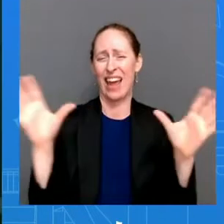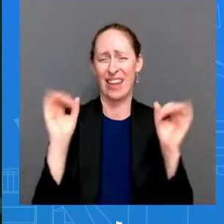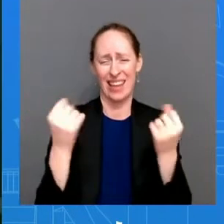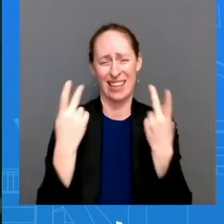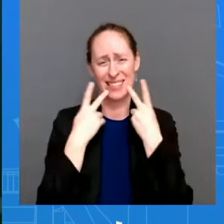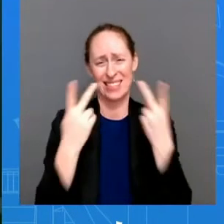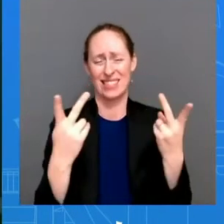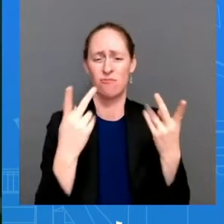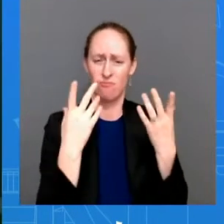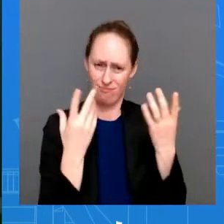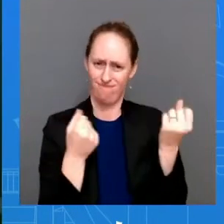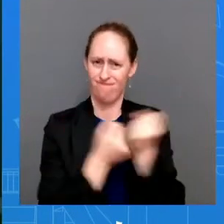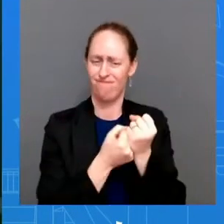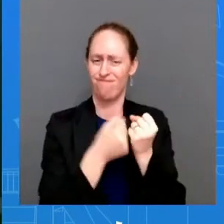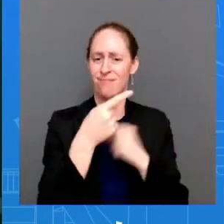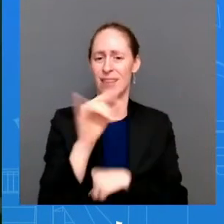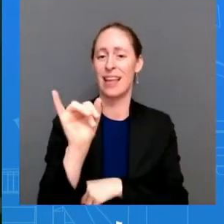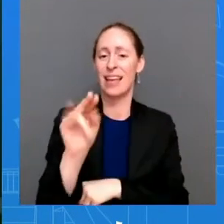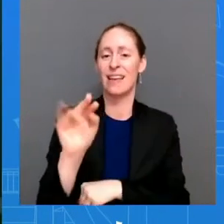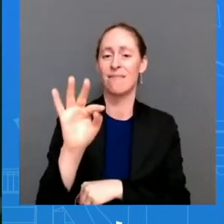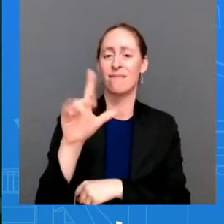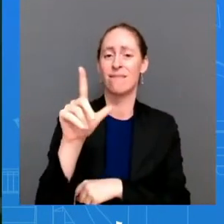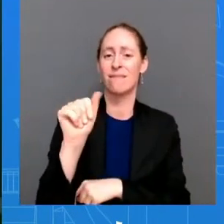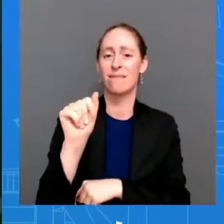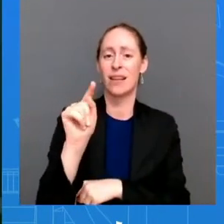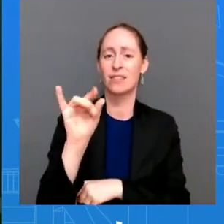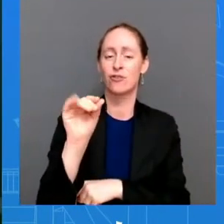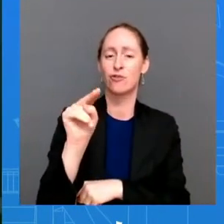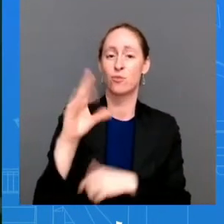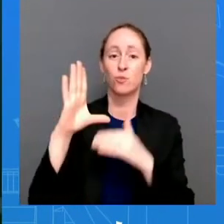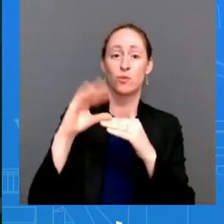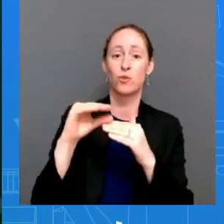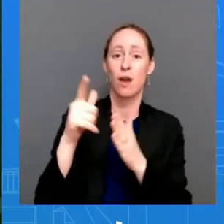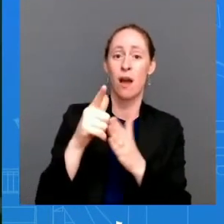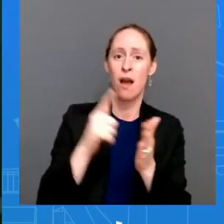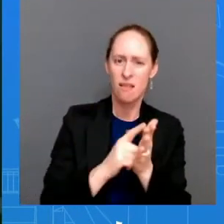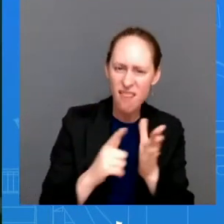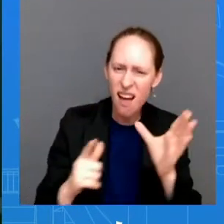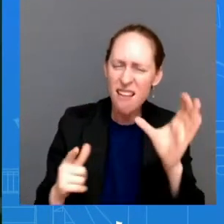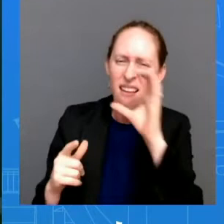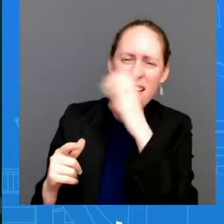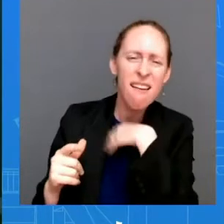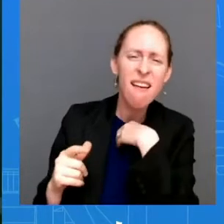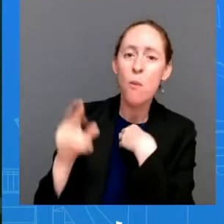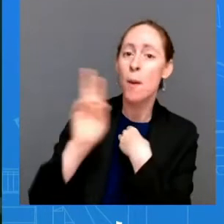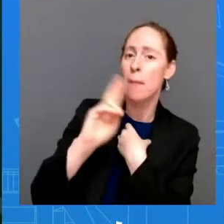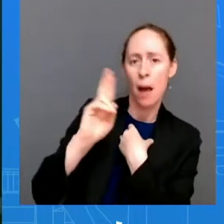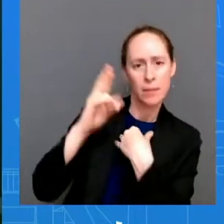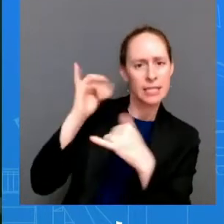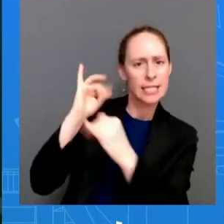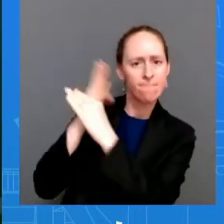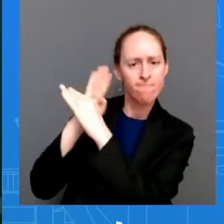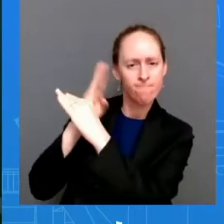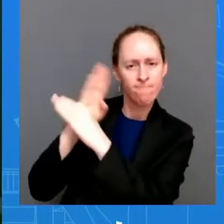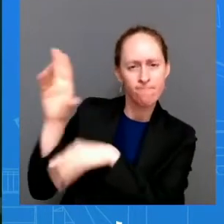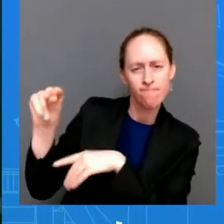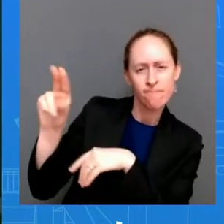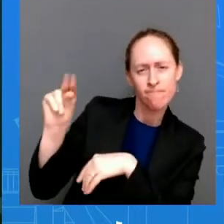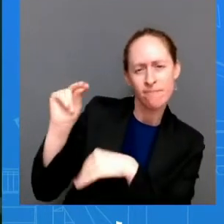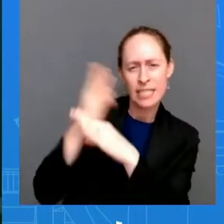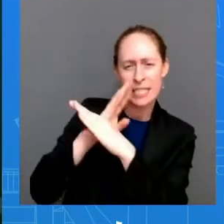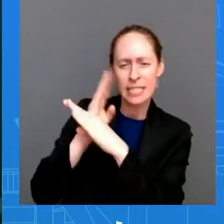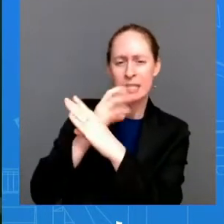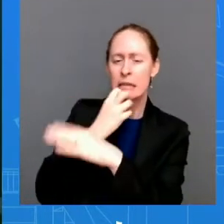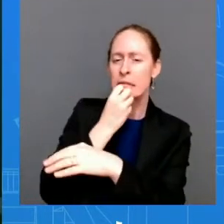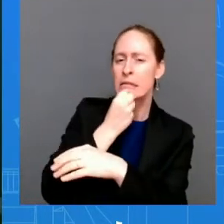this legislation to protect tax welfare for the for the wealthy and corporations not only that but while congressional